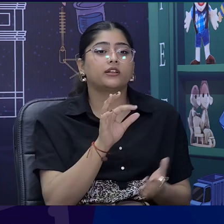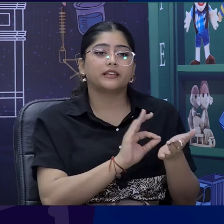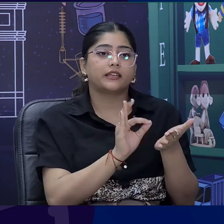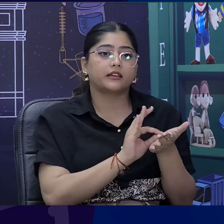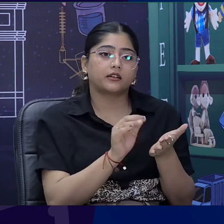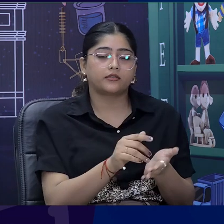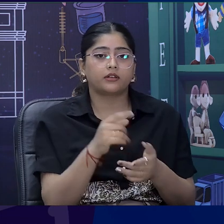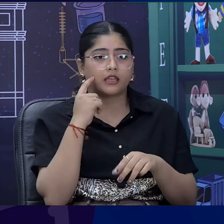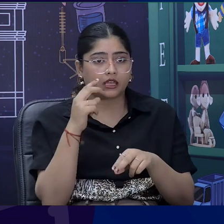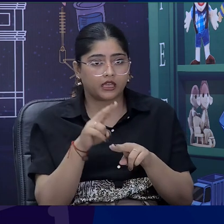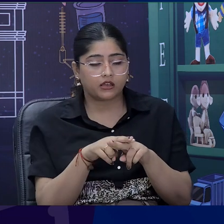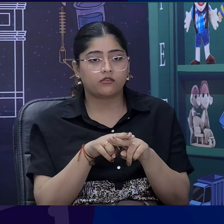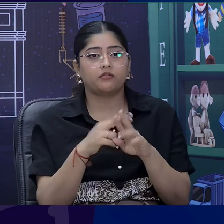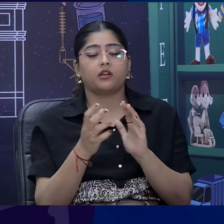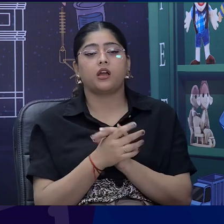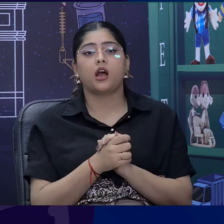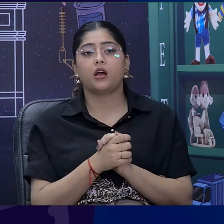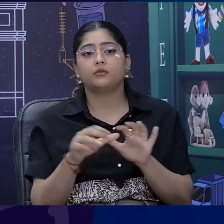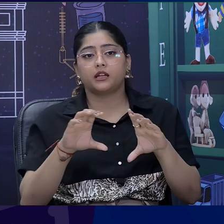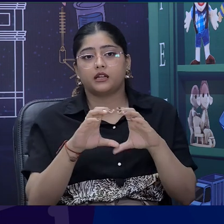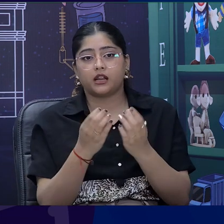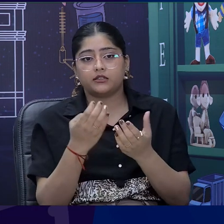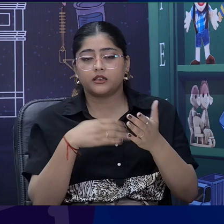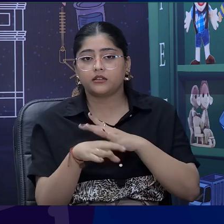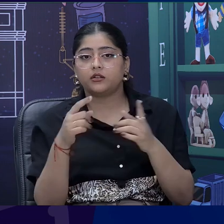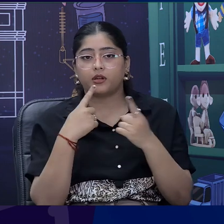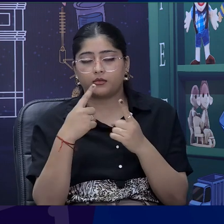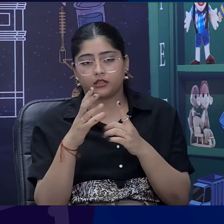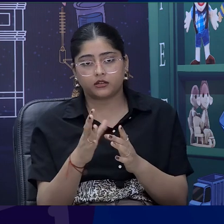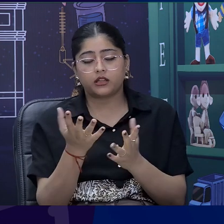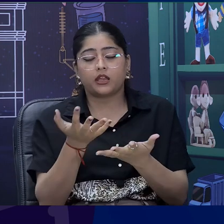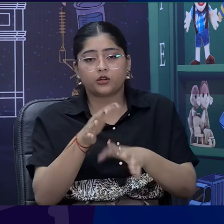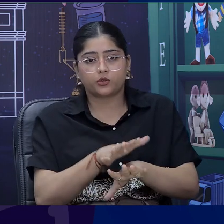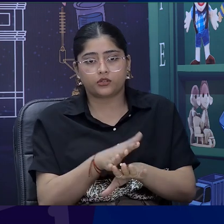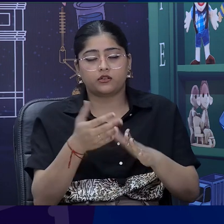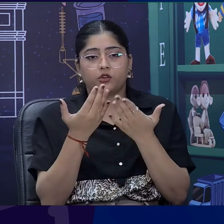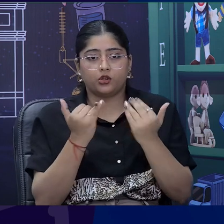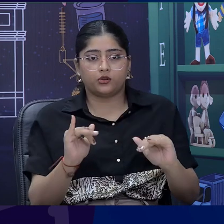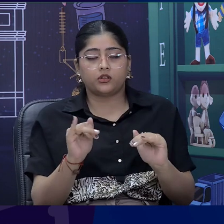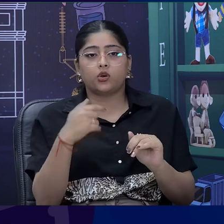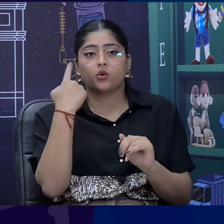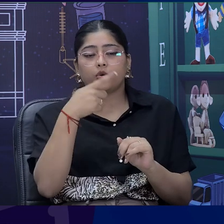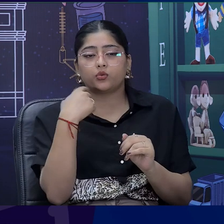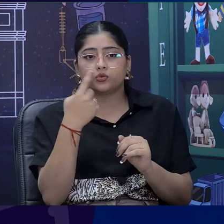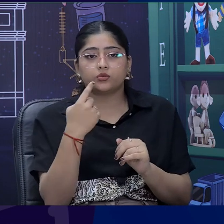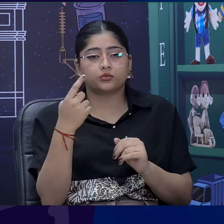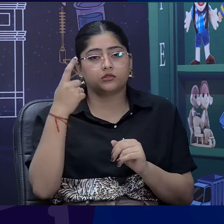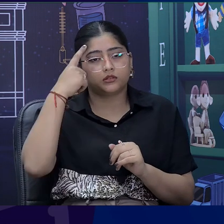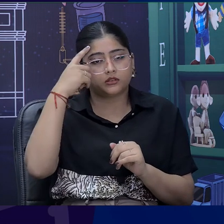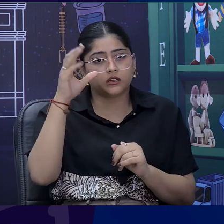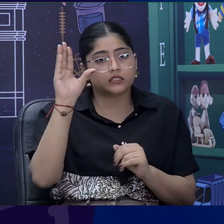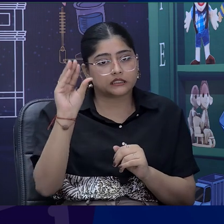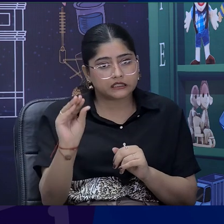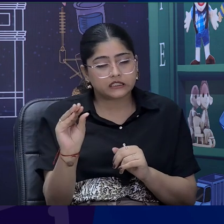classroom, we also have children with intellectual disabilities. Okay. So, children having low intelligence, children